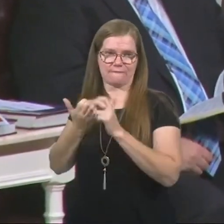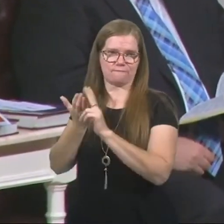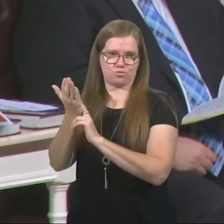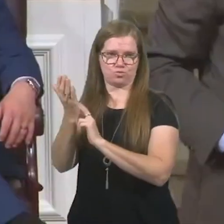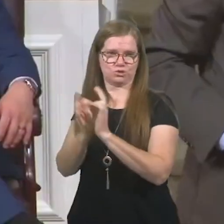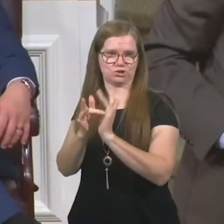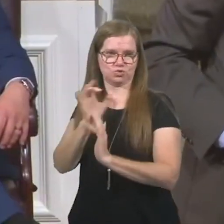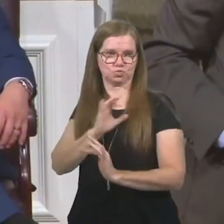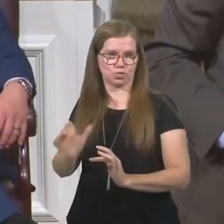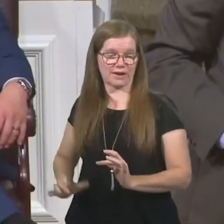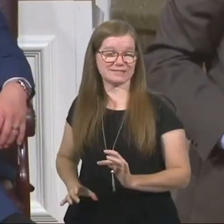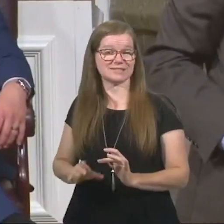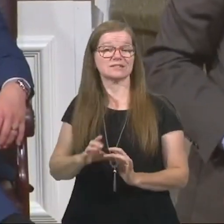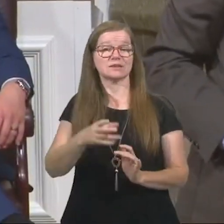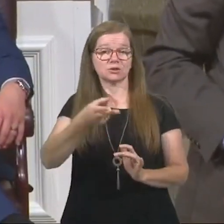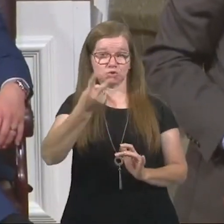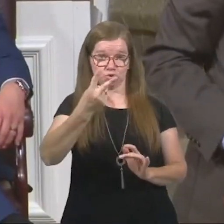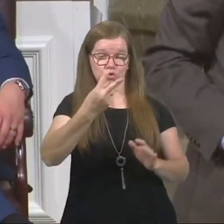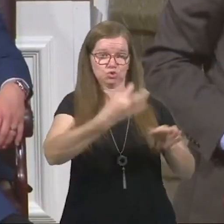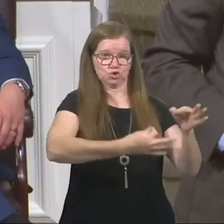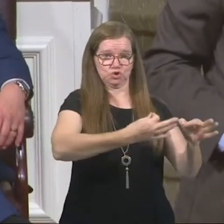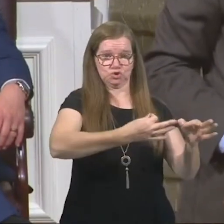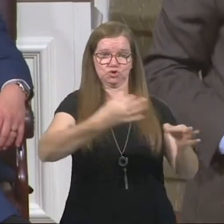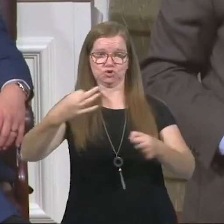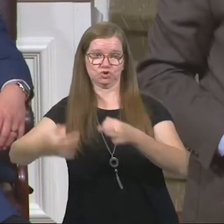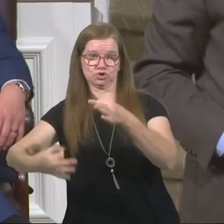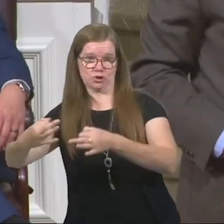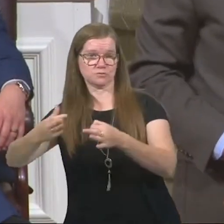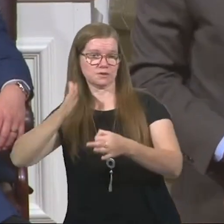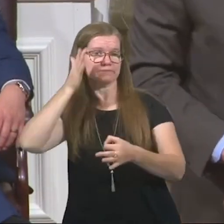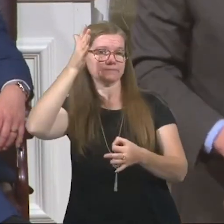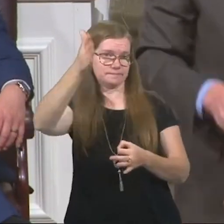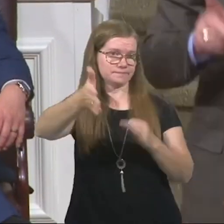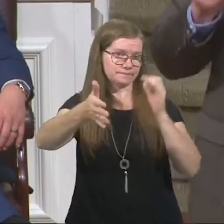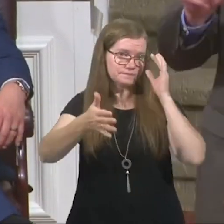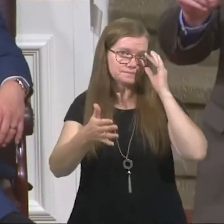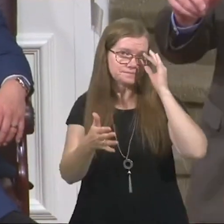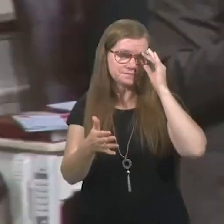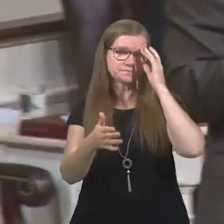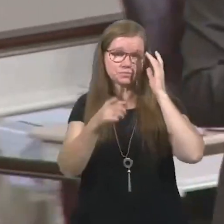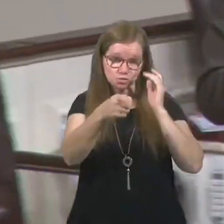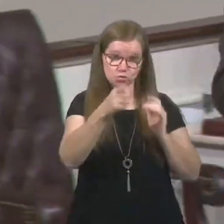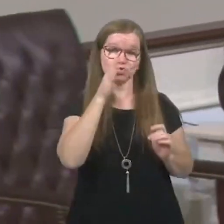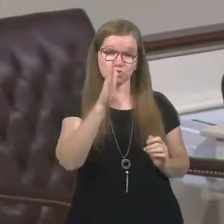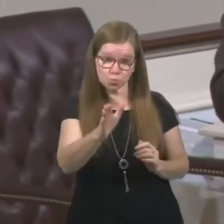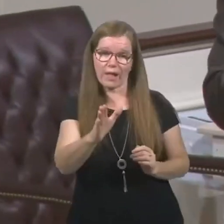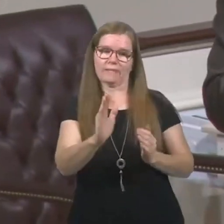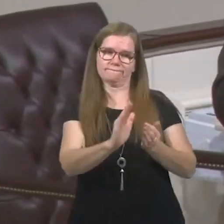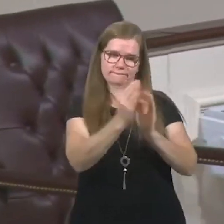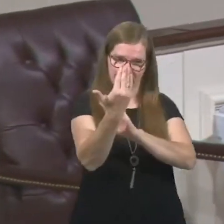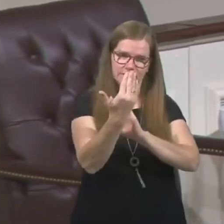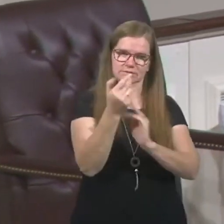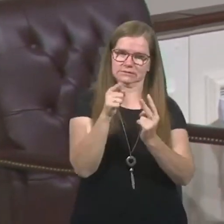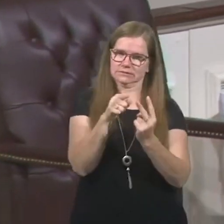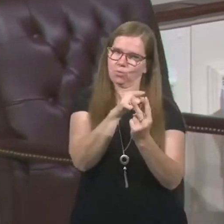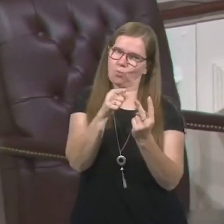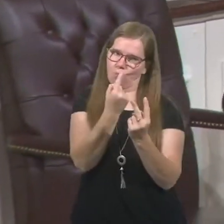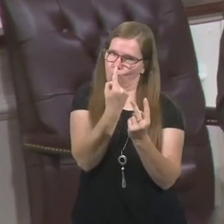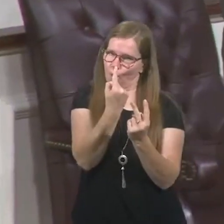And by the way, there are two judgments awaiting mankind. And you will be at one of the two.